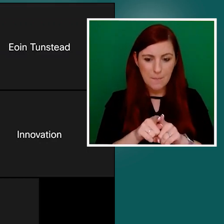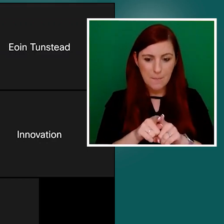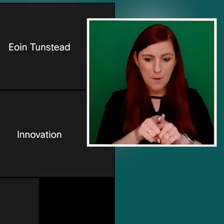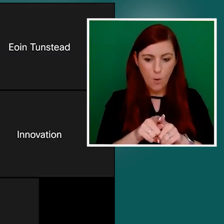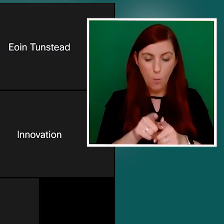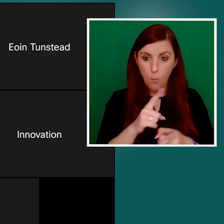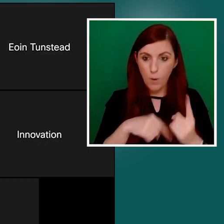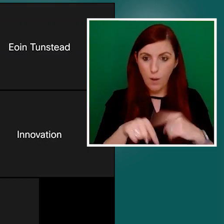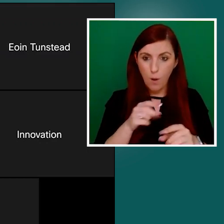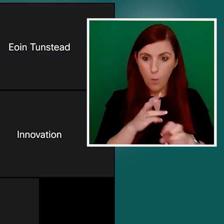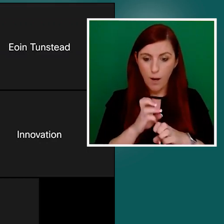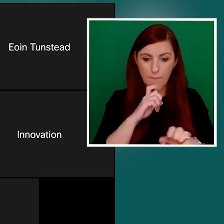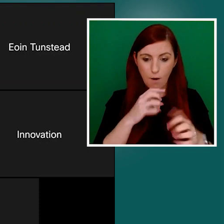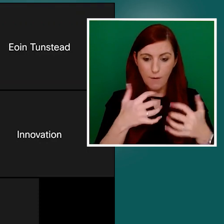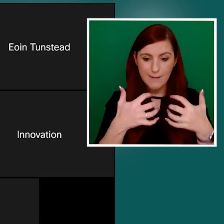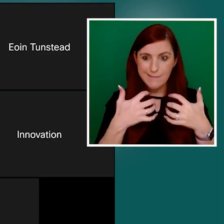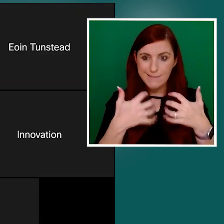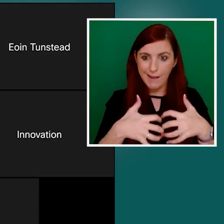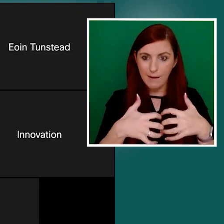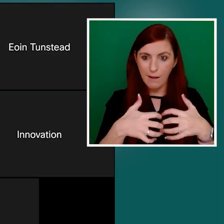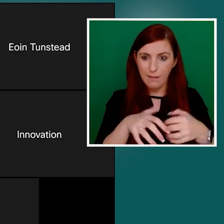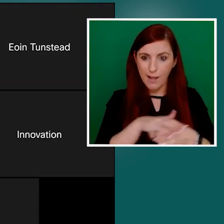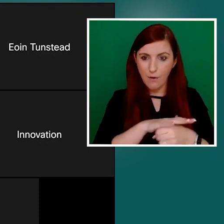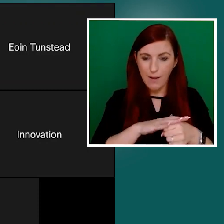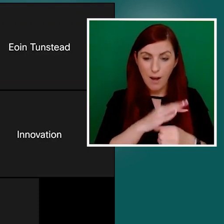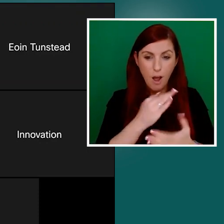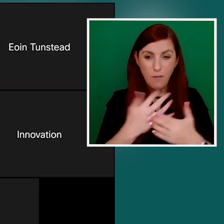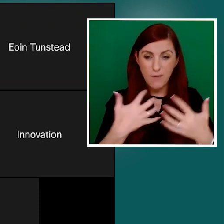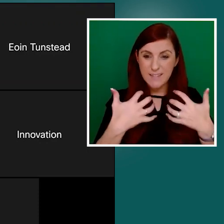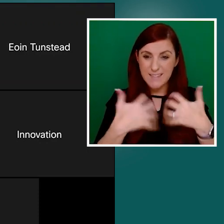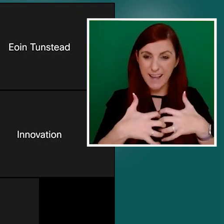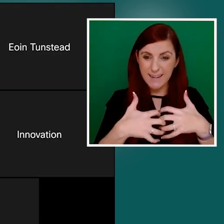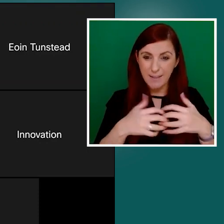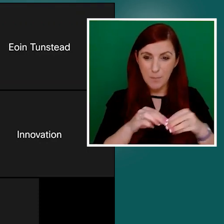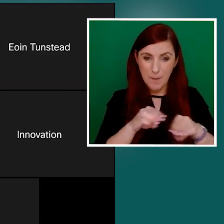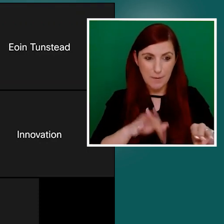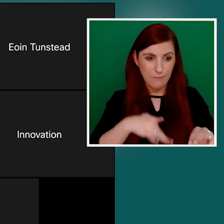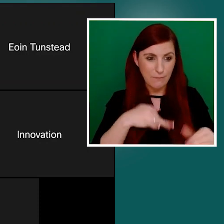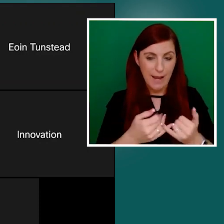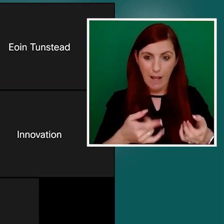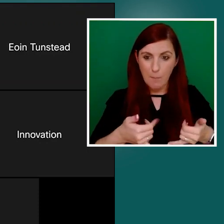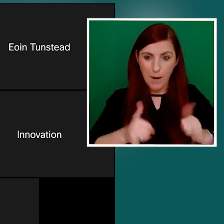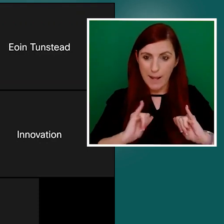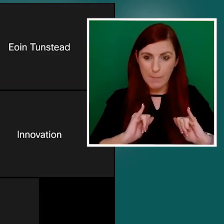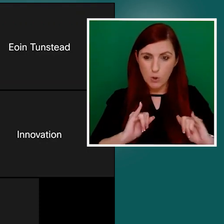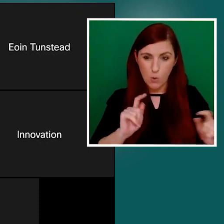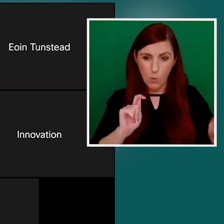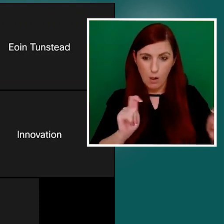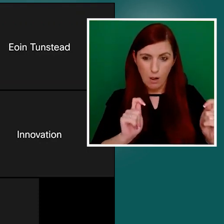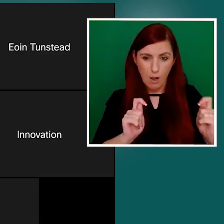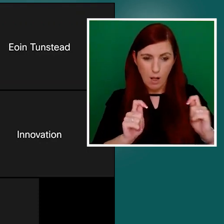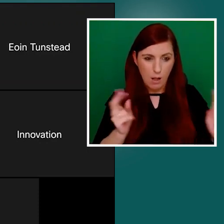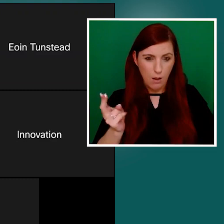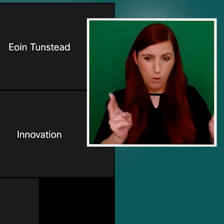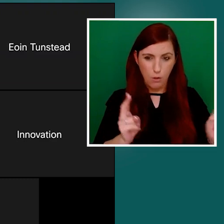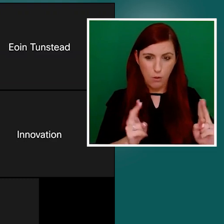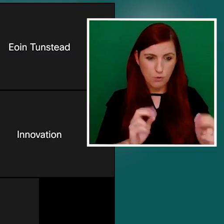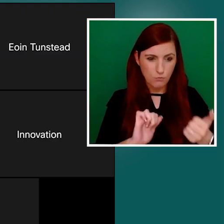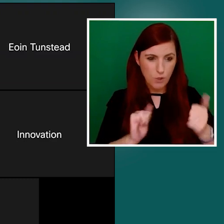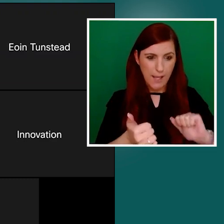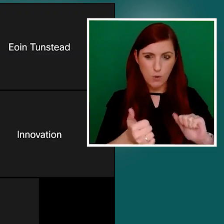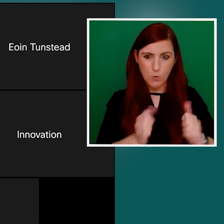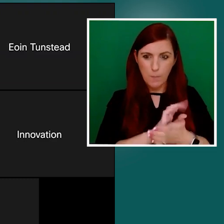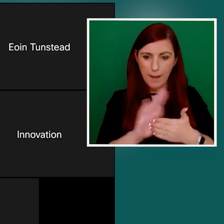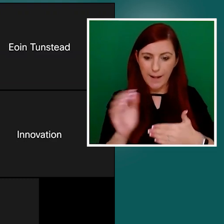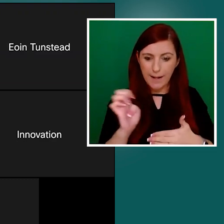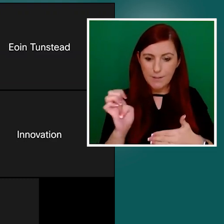And very often technical people almost feel that you cannot reduce their complex work. And you think about the energy bills and you're into MPRNs